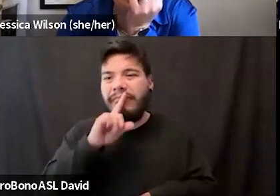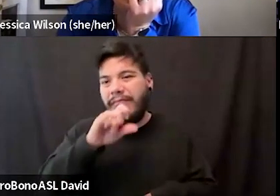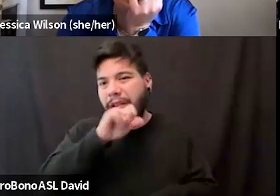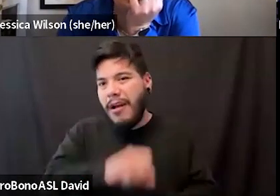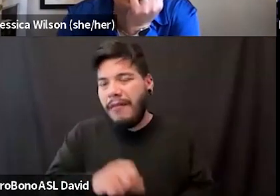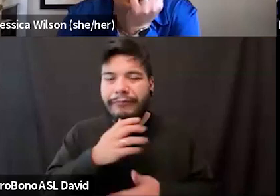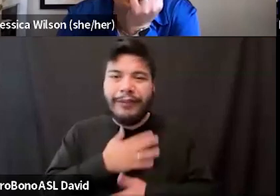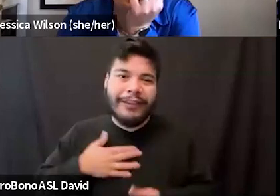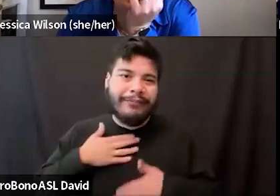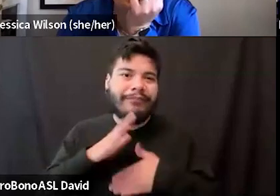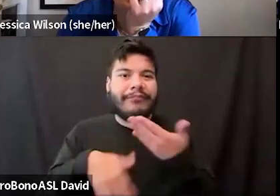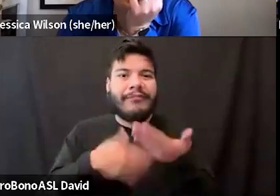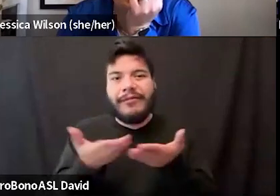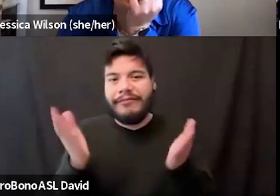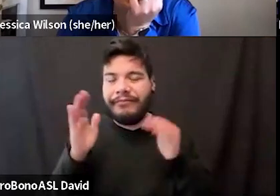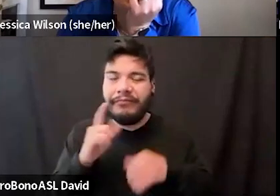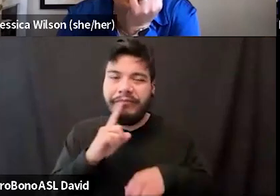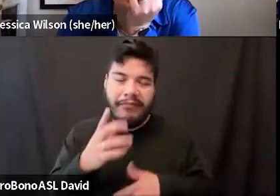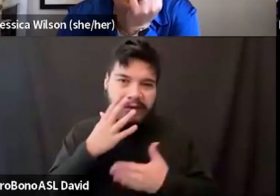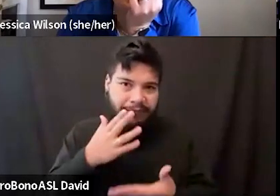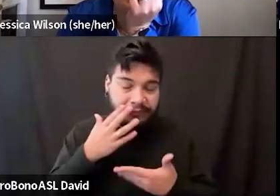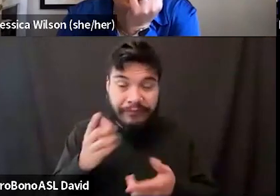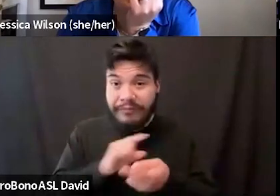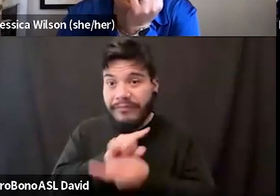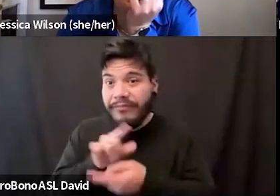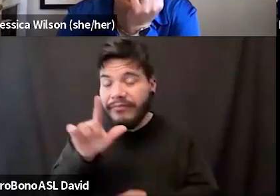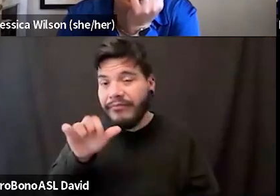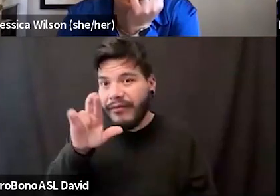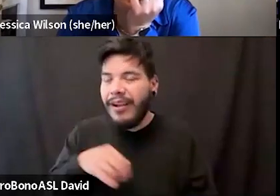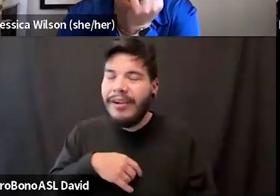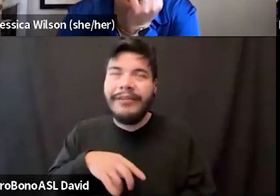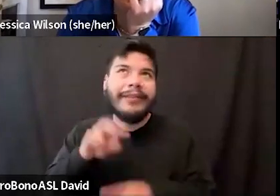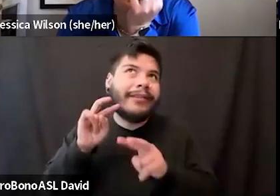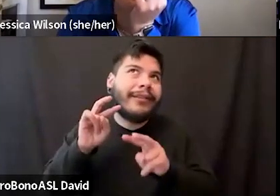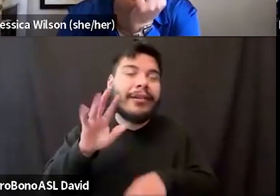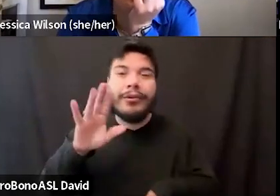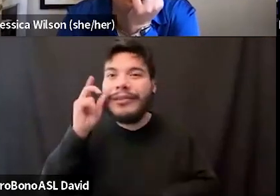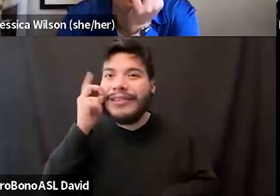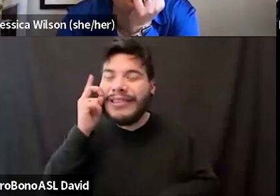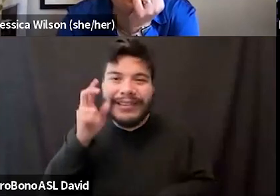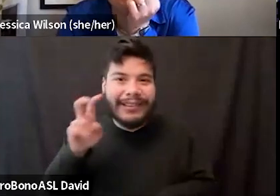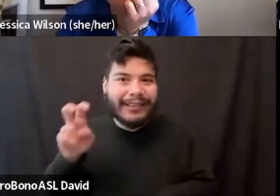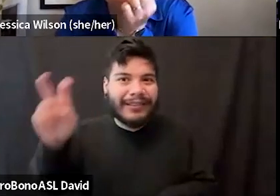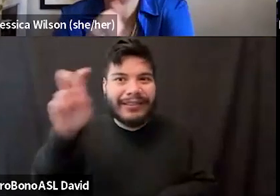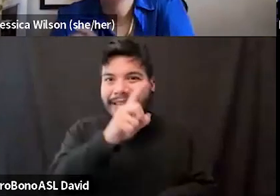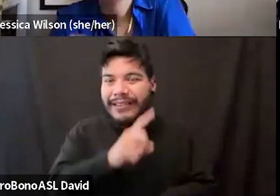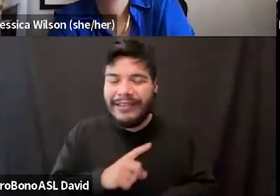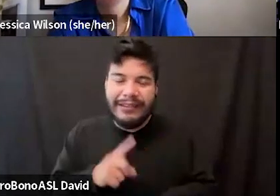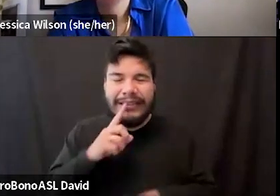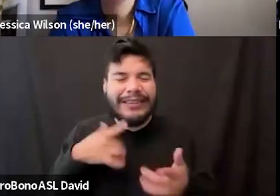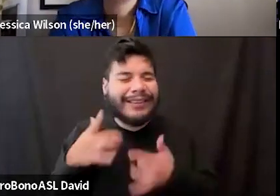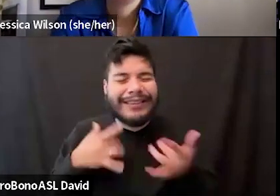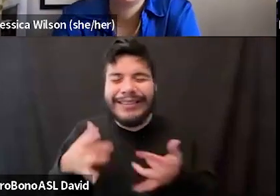all of you. And I'm so grateful to meet you, Larry. I cannot wait to see your Disney trip. That makes me so excited.